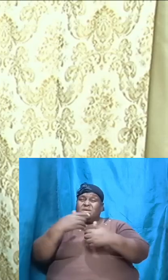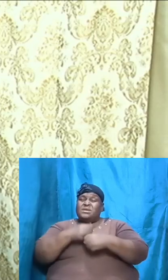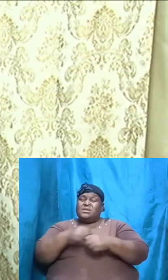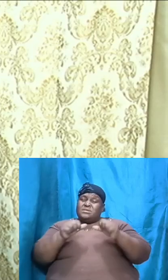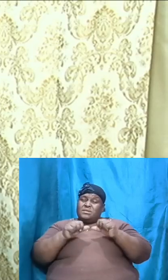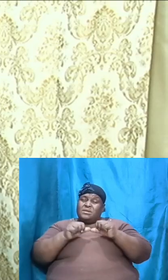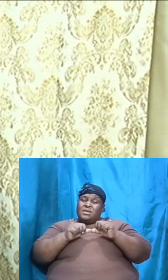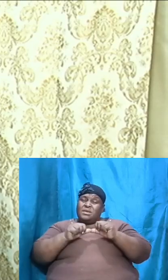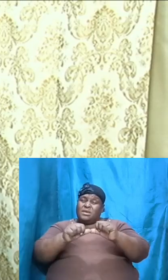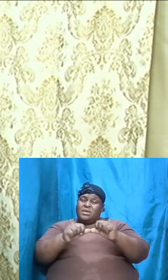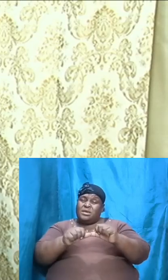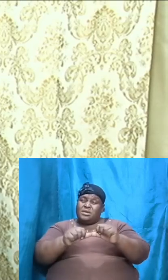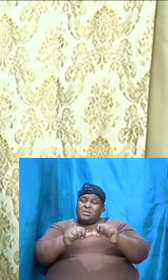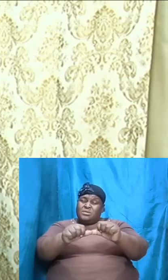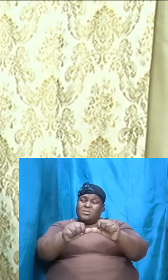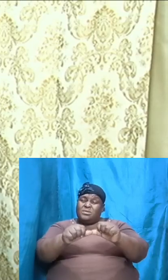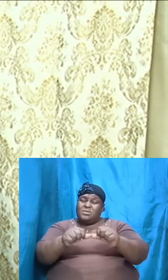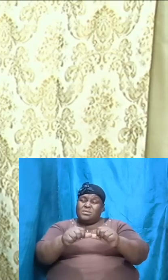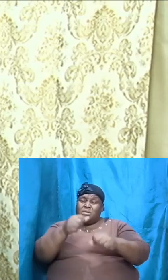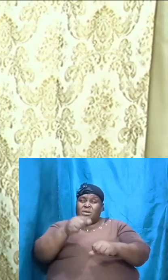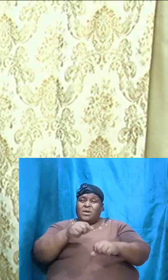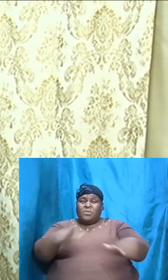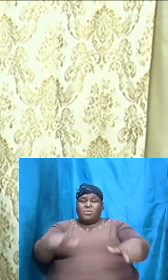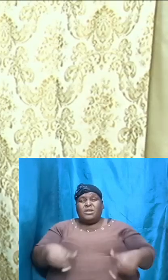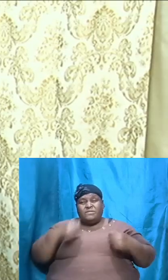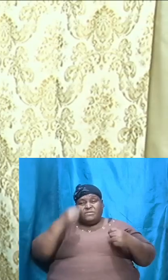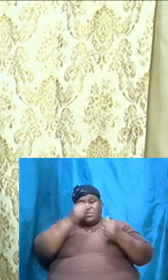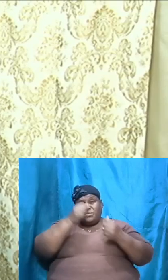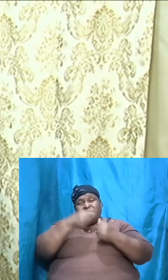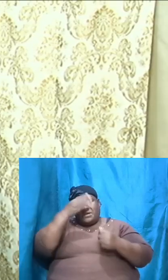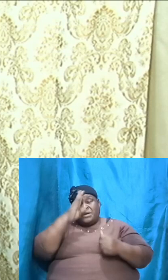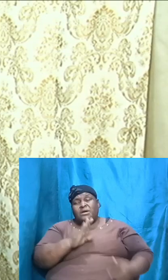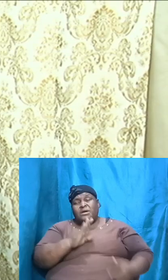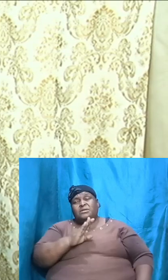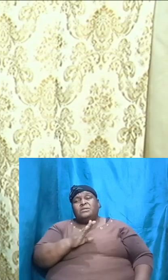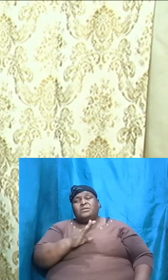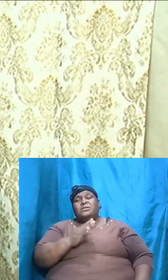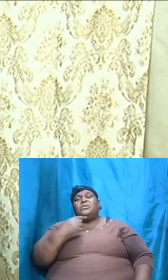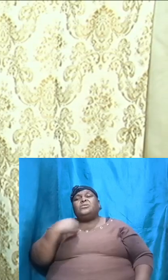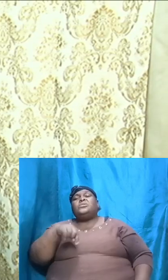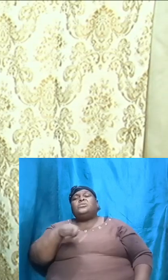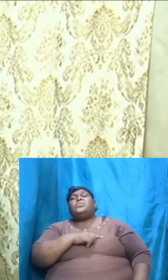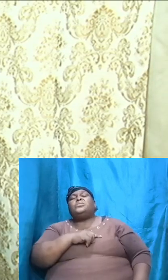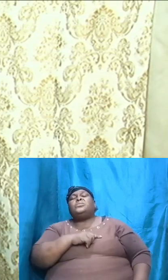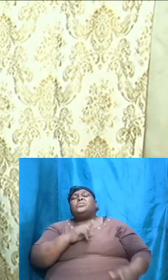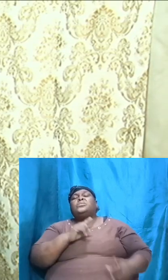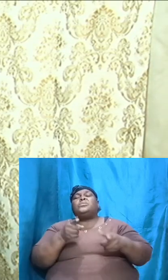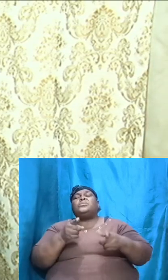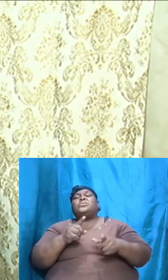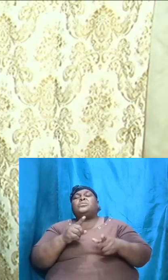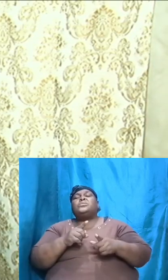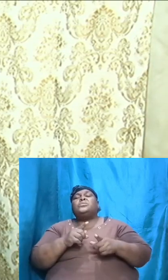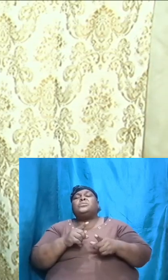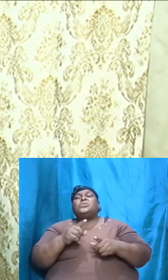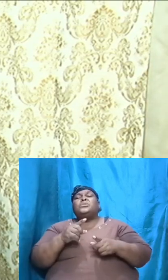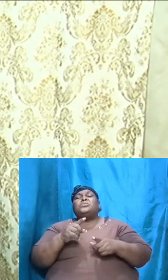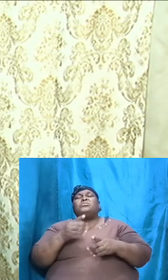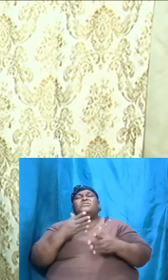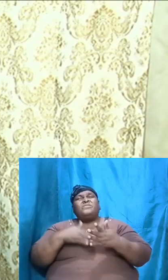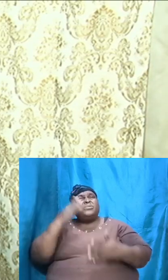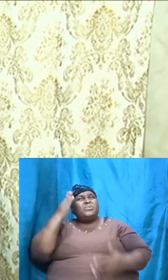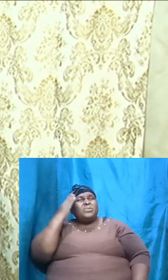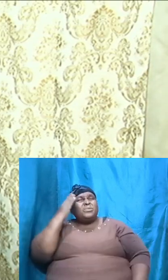our walk and our integrity with God, my word, we are going to before we know it,